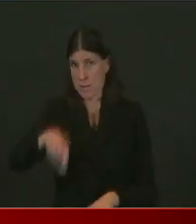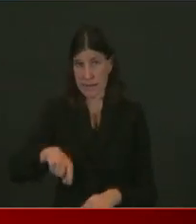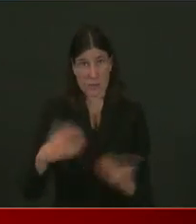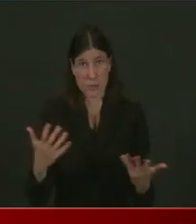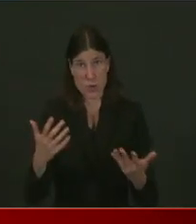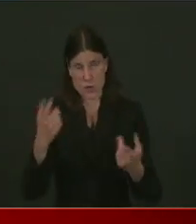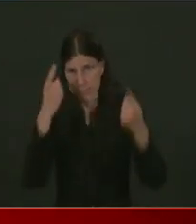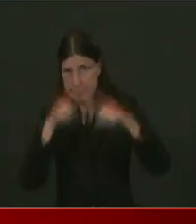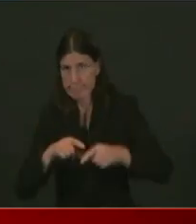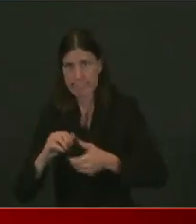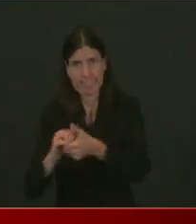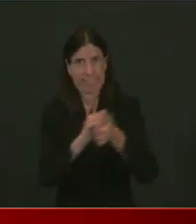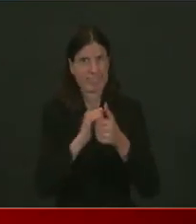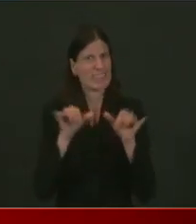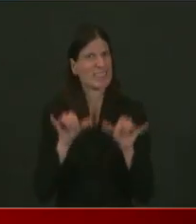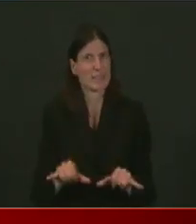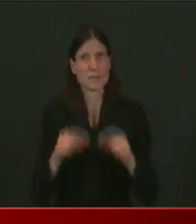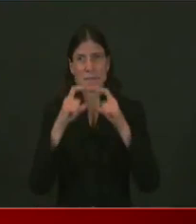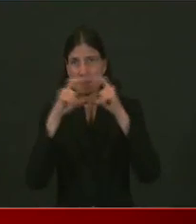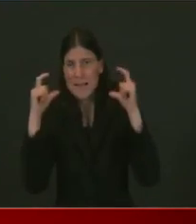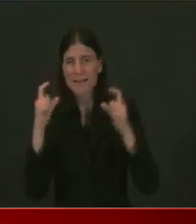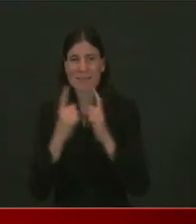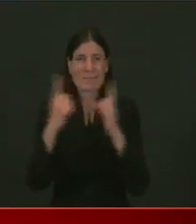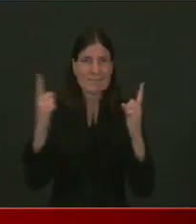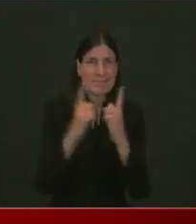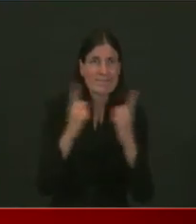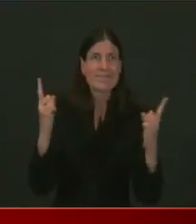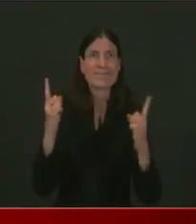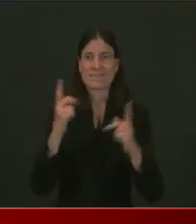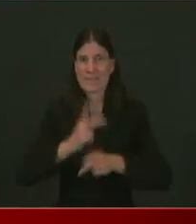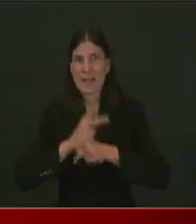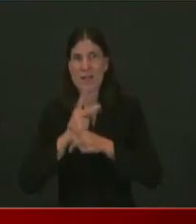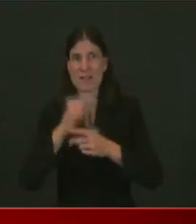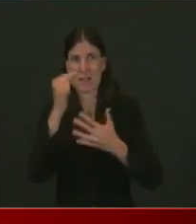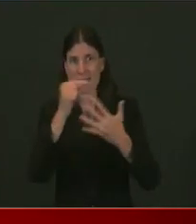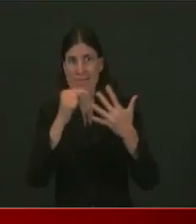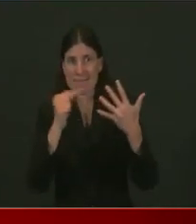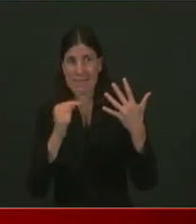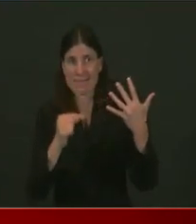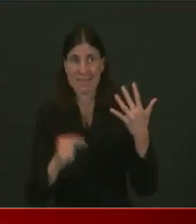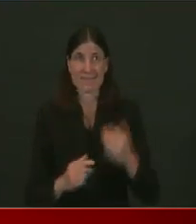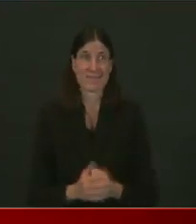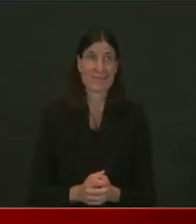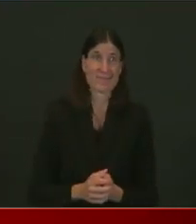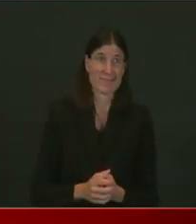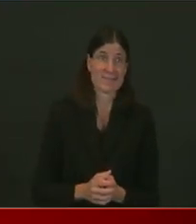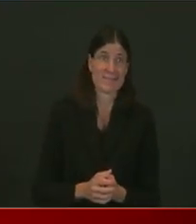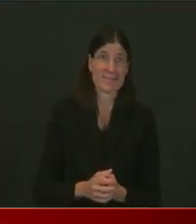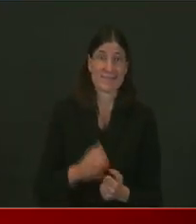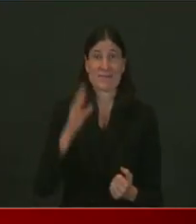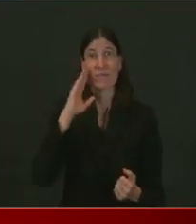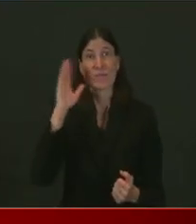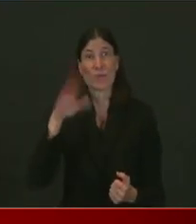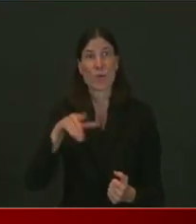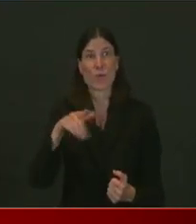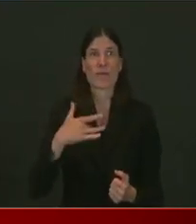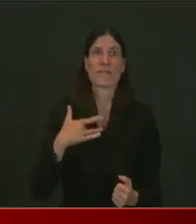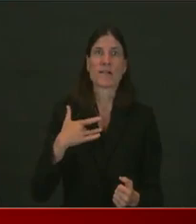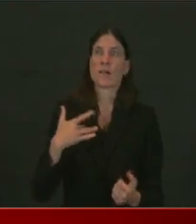And I suspect it'll get harder as the weather gets nicer. So I'm going to continue to ask you for your amazing cooperation